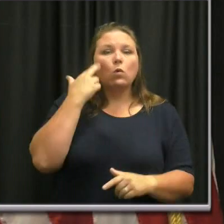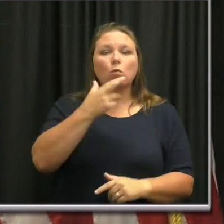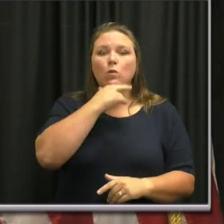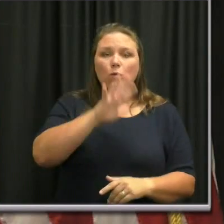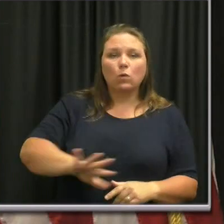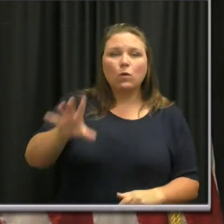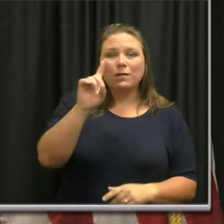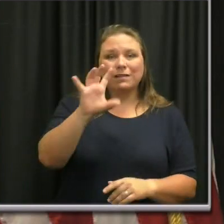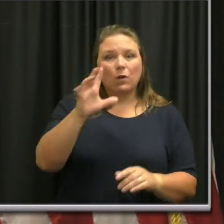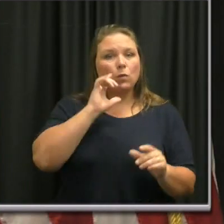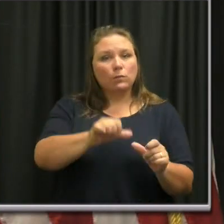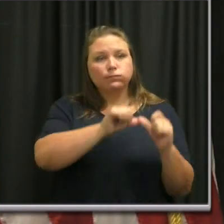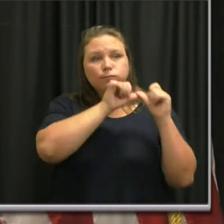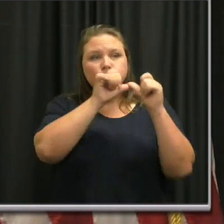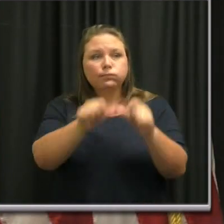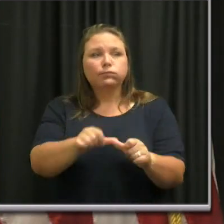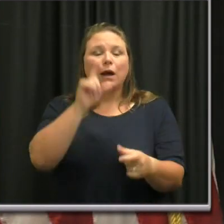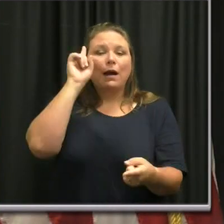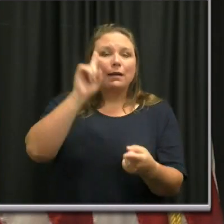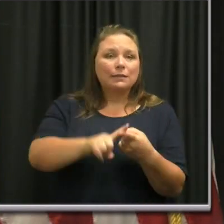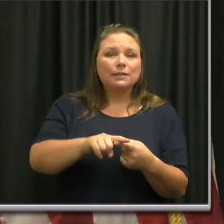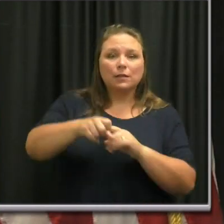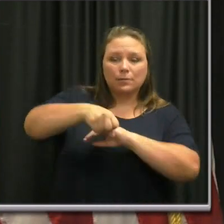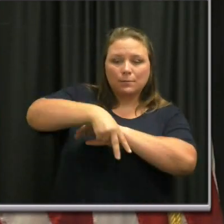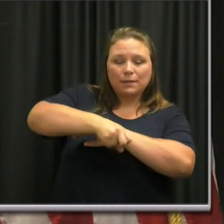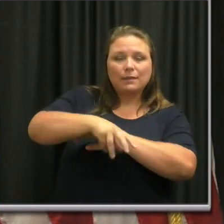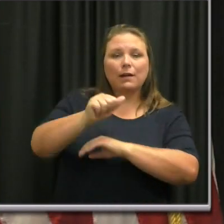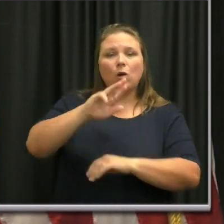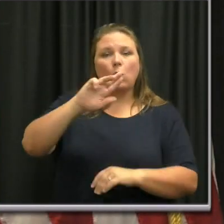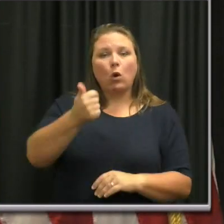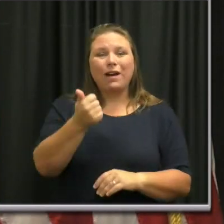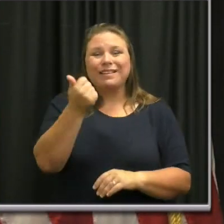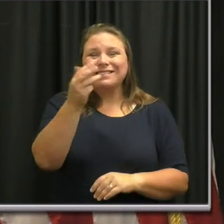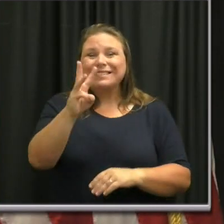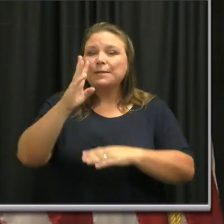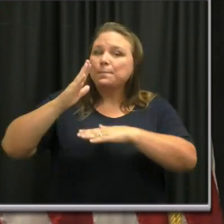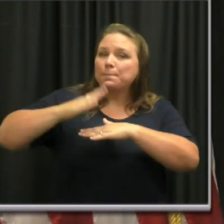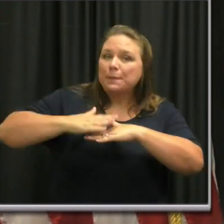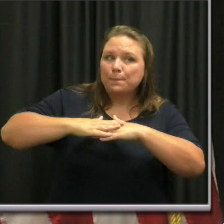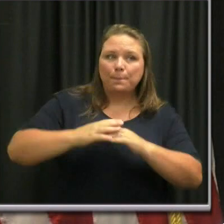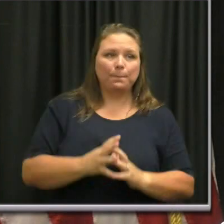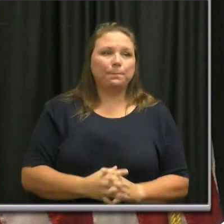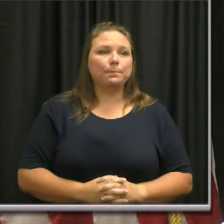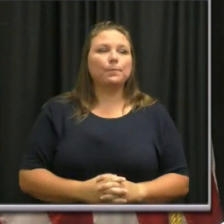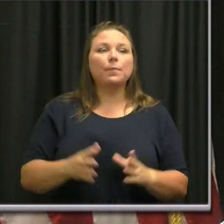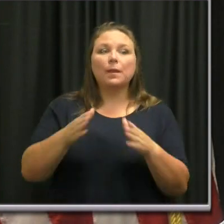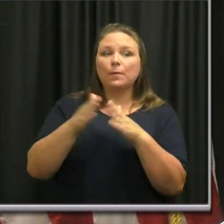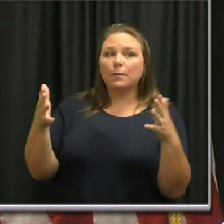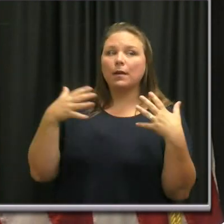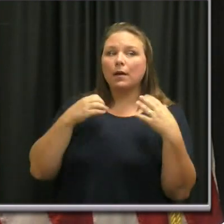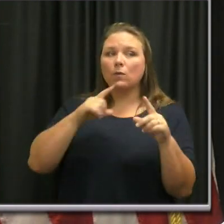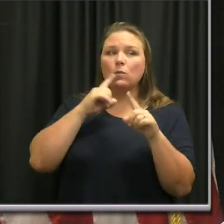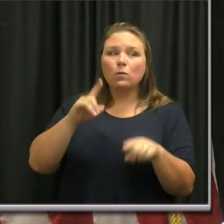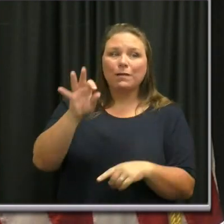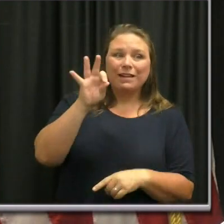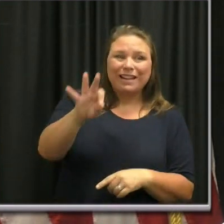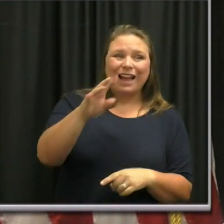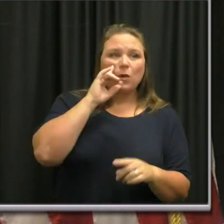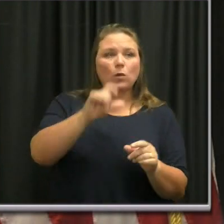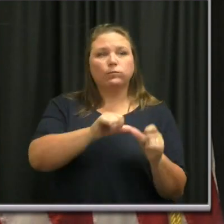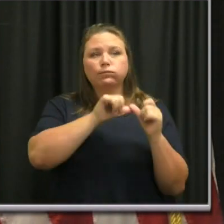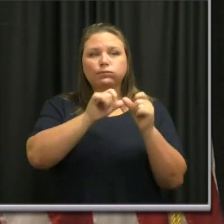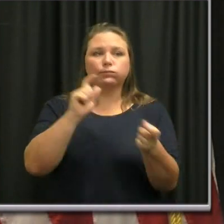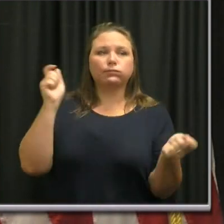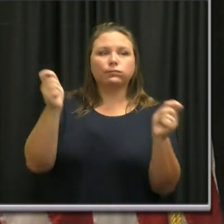will be extended at least until midnight on the evening of August the 16th. Public Health Order 9 will be further